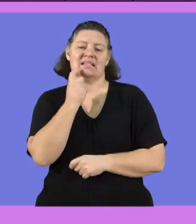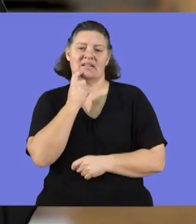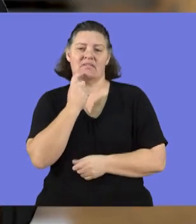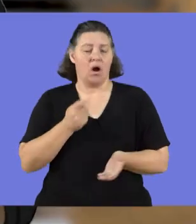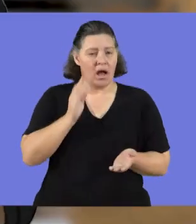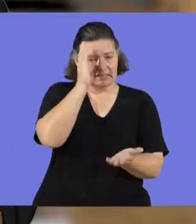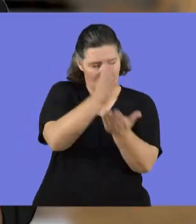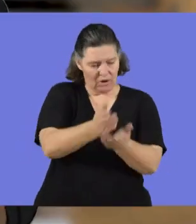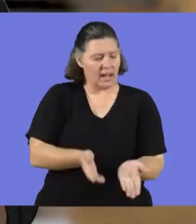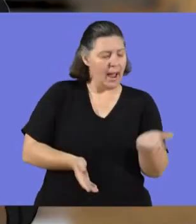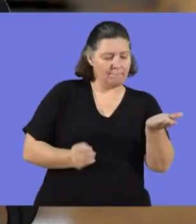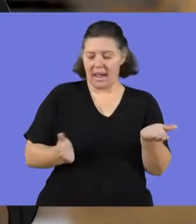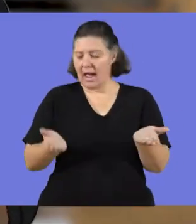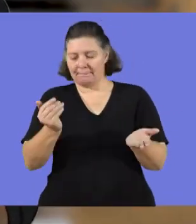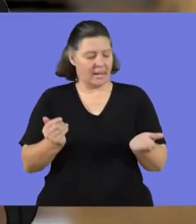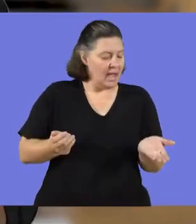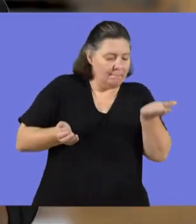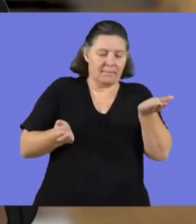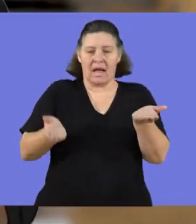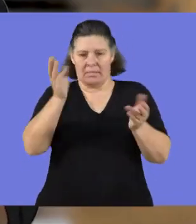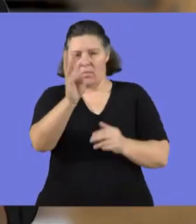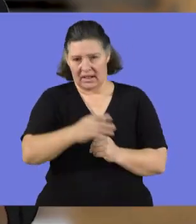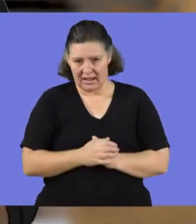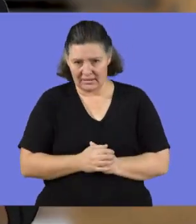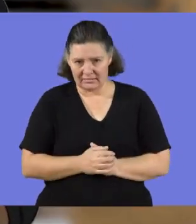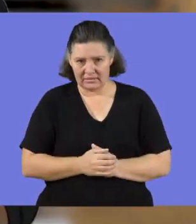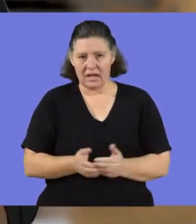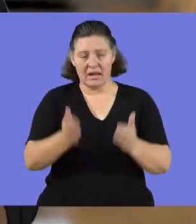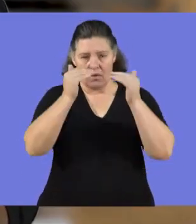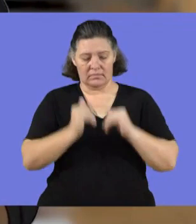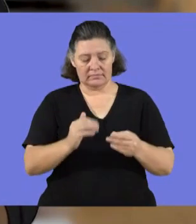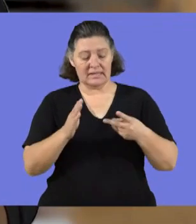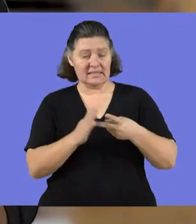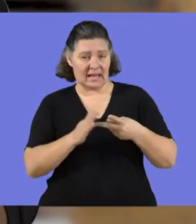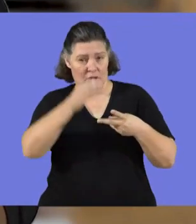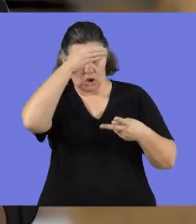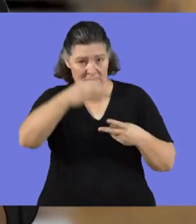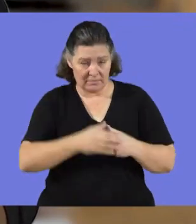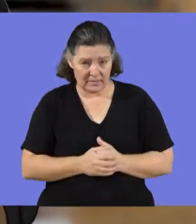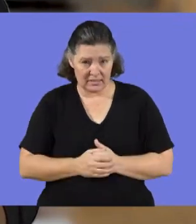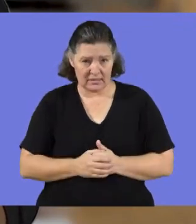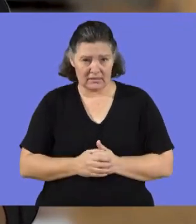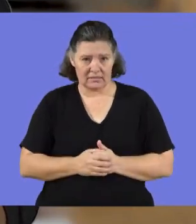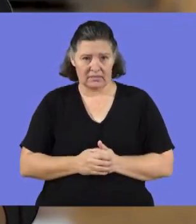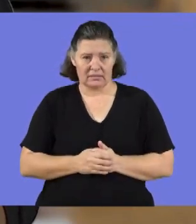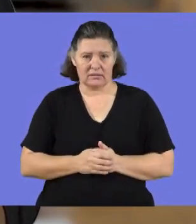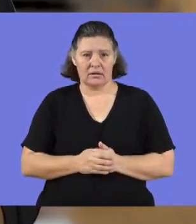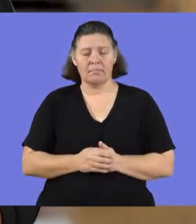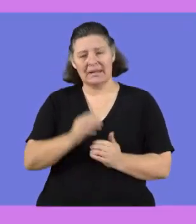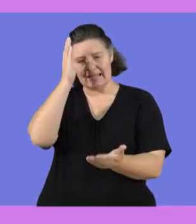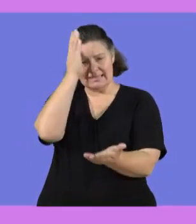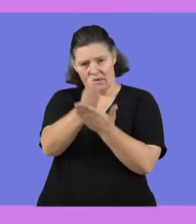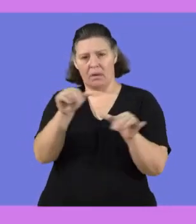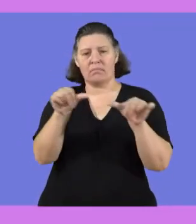do calculations with direct proportion. So let us have a look at the second concept, which